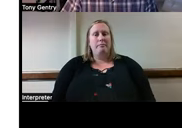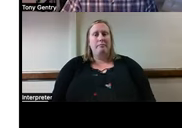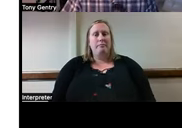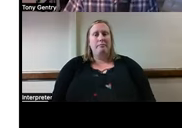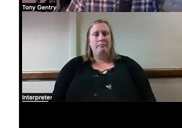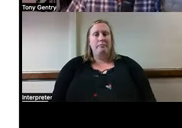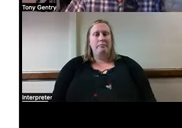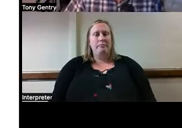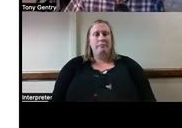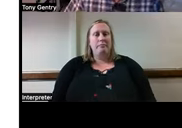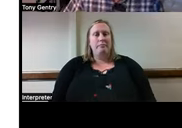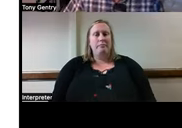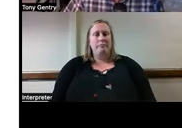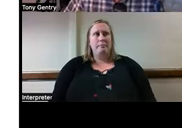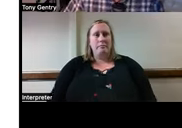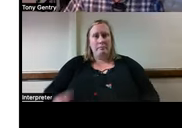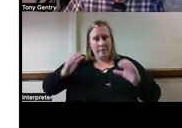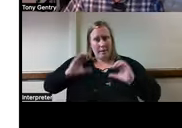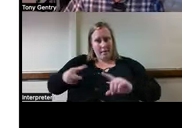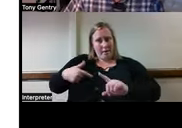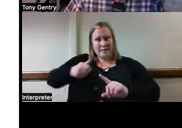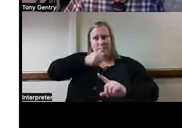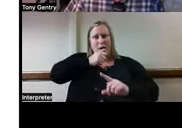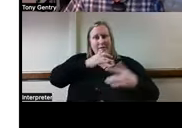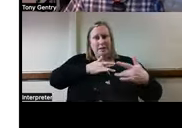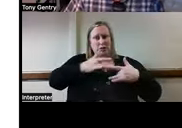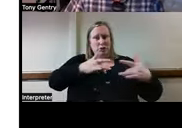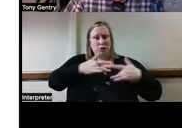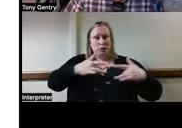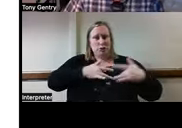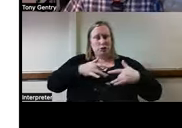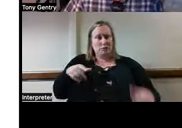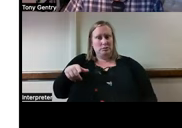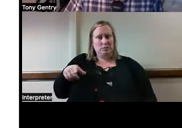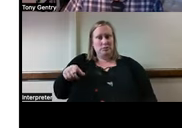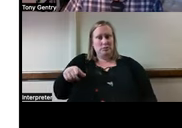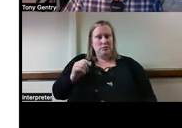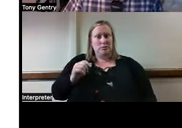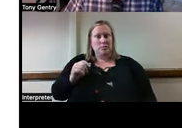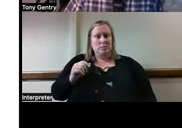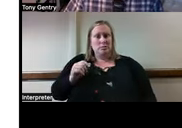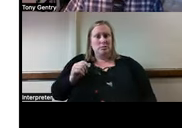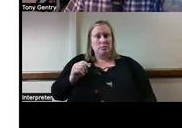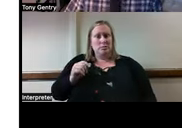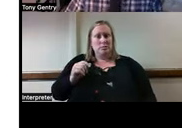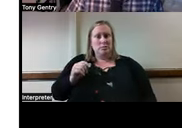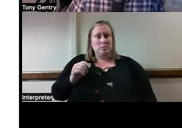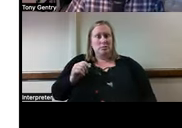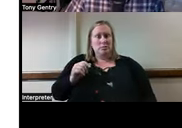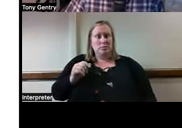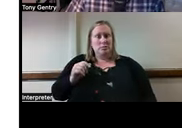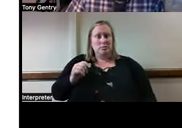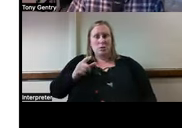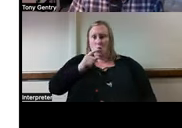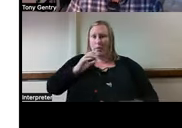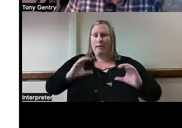Okay. has a genuine privacy concern. So yeah, everybody's kind of identifying that privacy issue and who the client